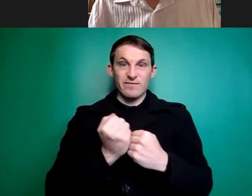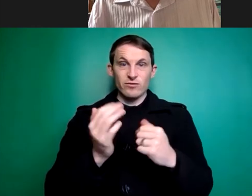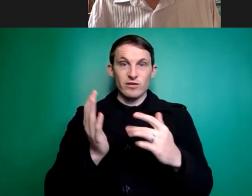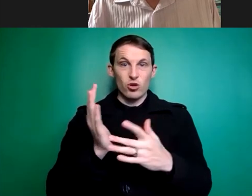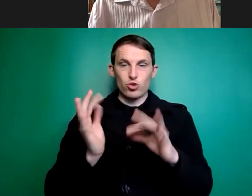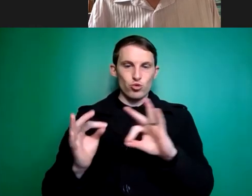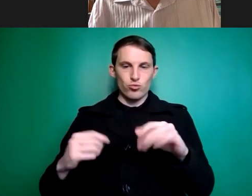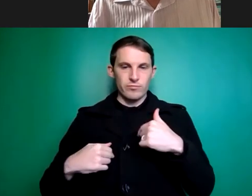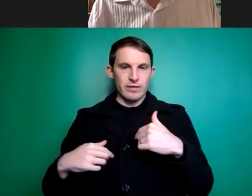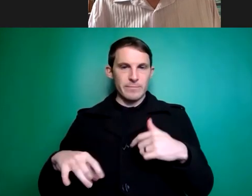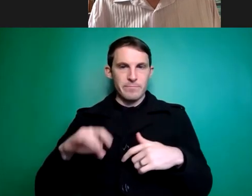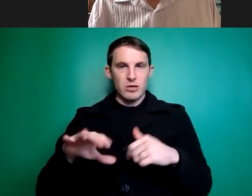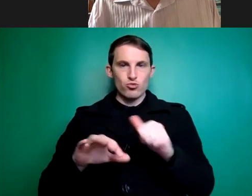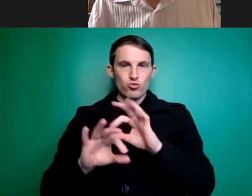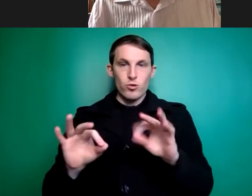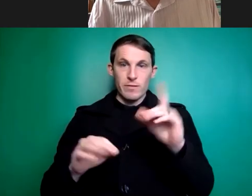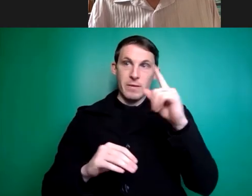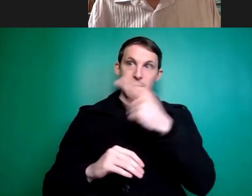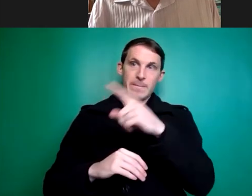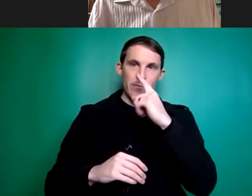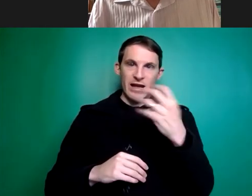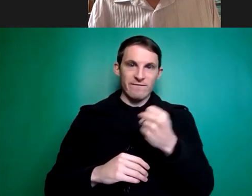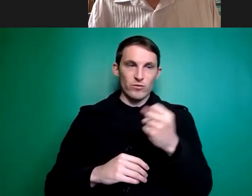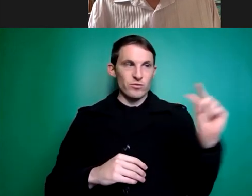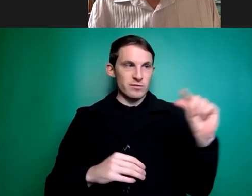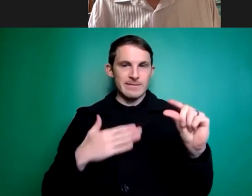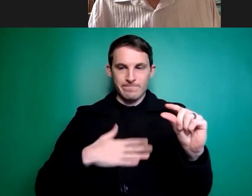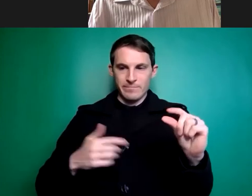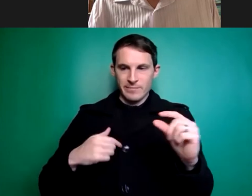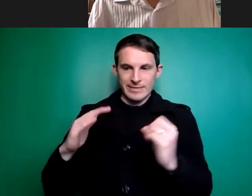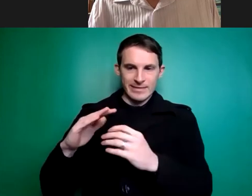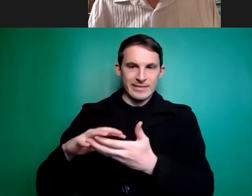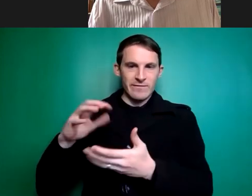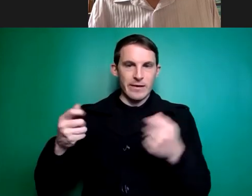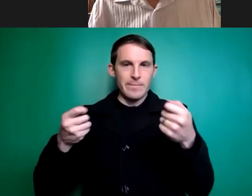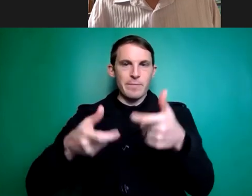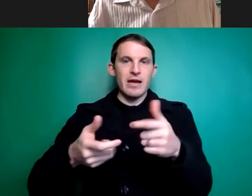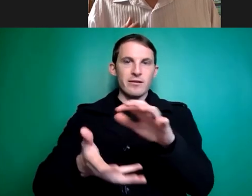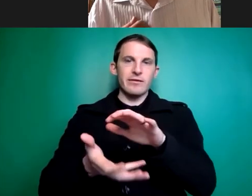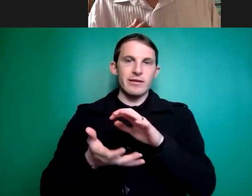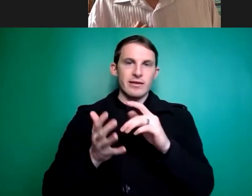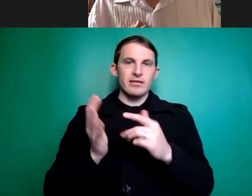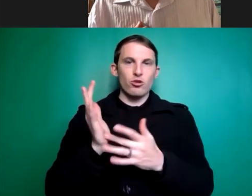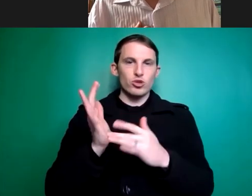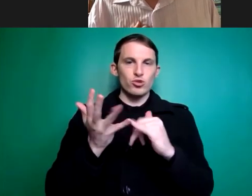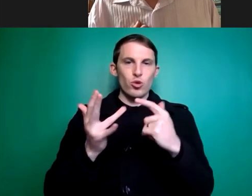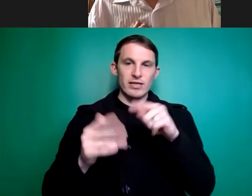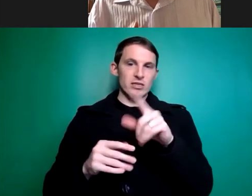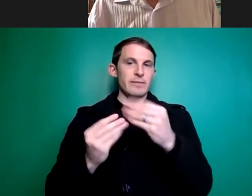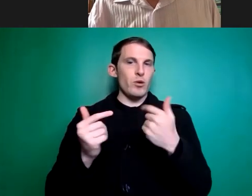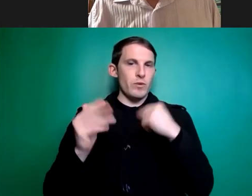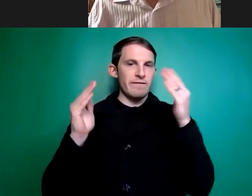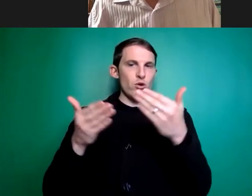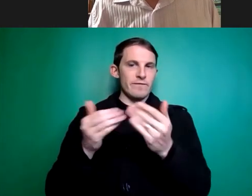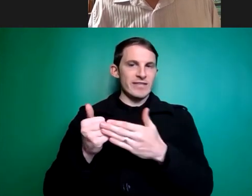pocket for that and at the moment we know that people really are so it's it's something that's definitely on our radar in terms of this campaign but it's also something